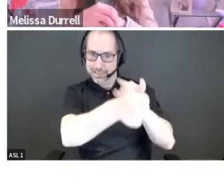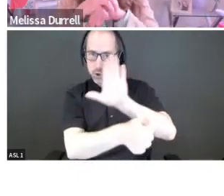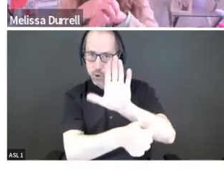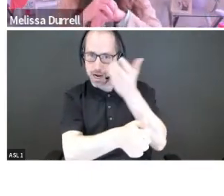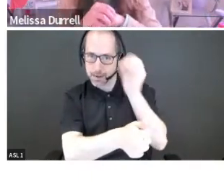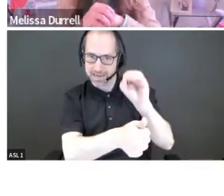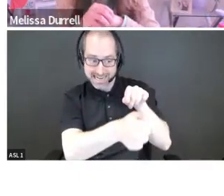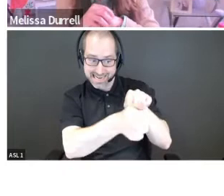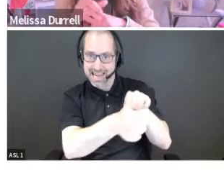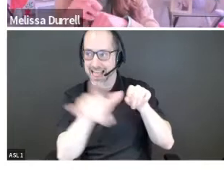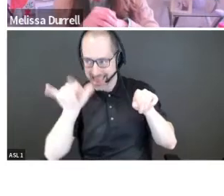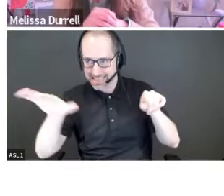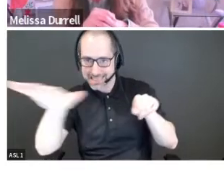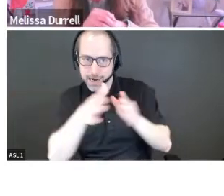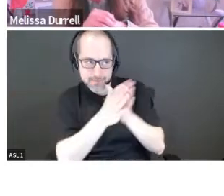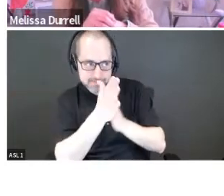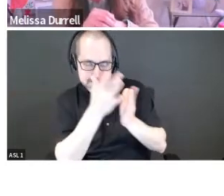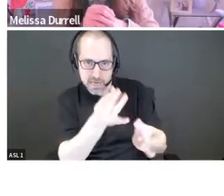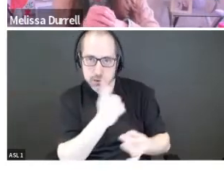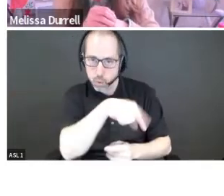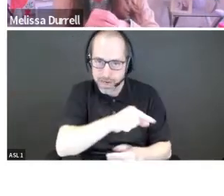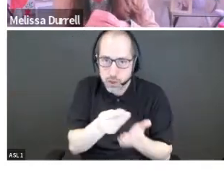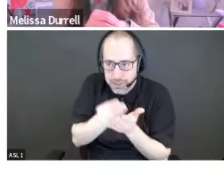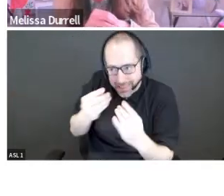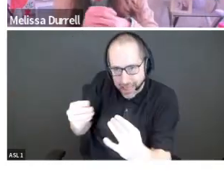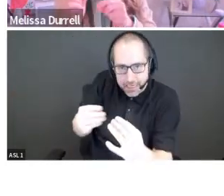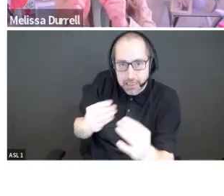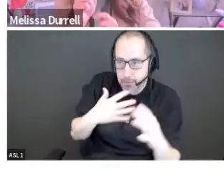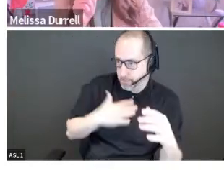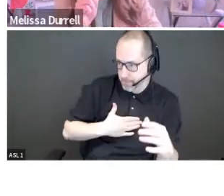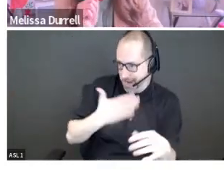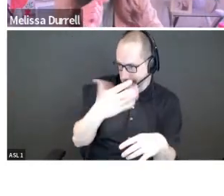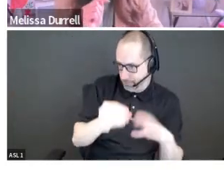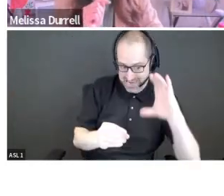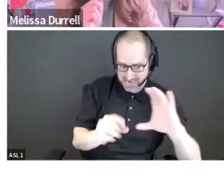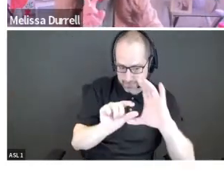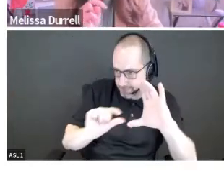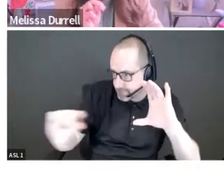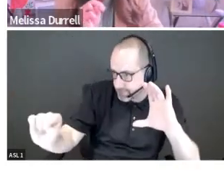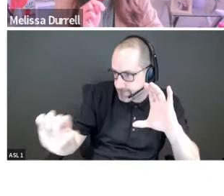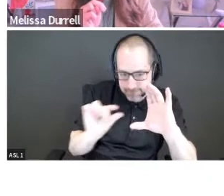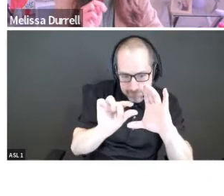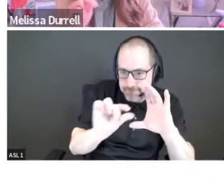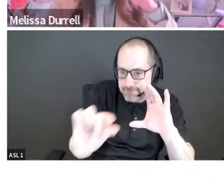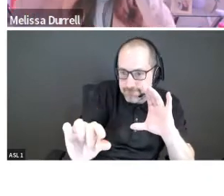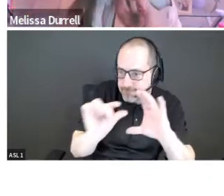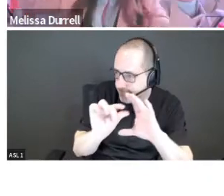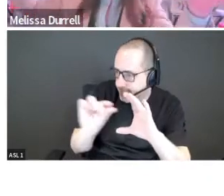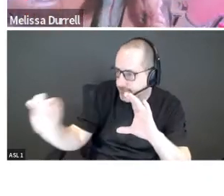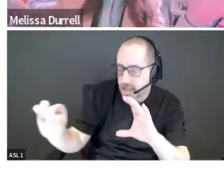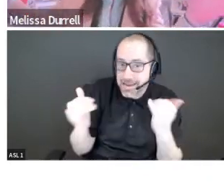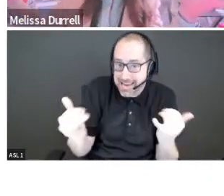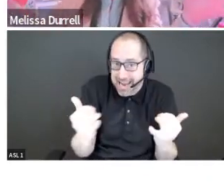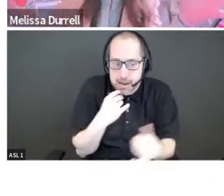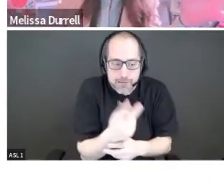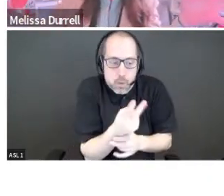company. And that's what we're selling. That we're selling equity in that. And what that means is you might have one product today or two products today, but what's